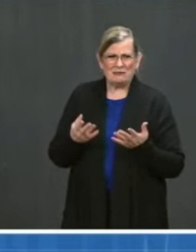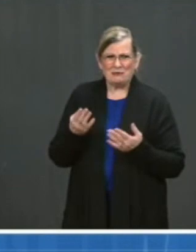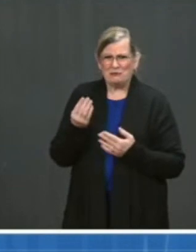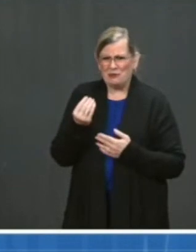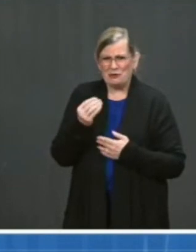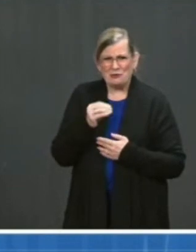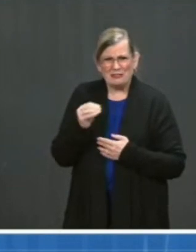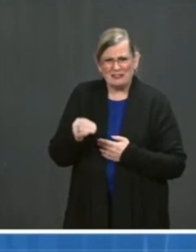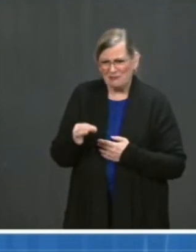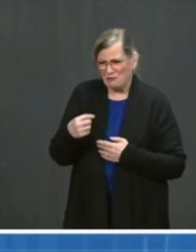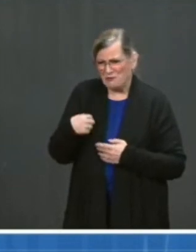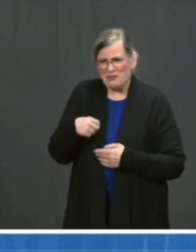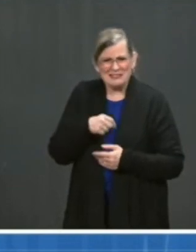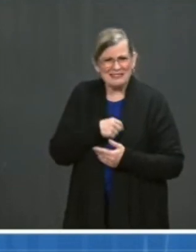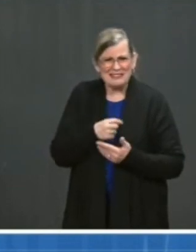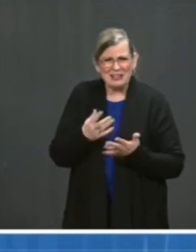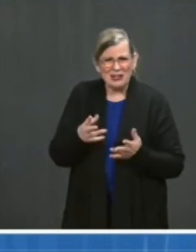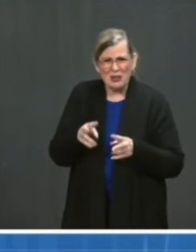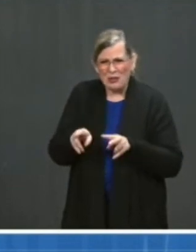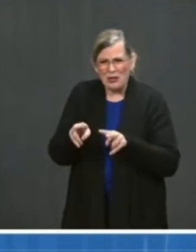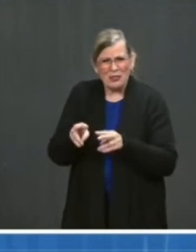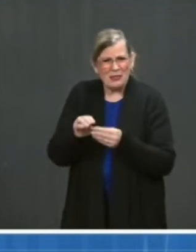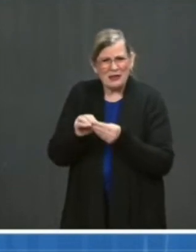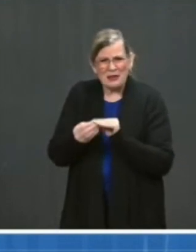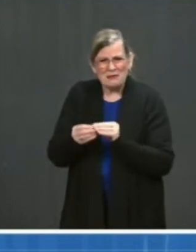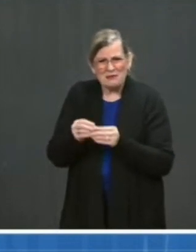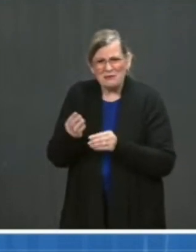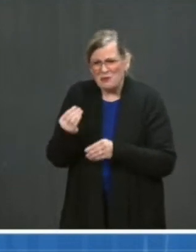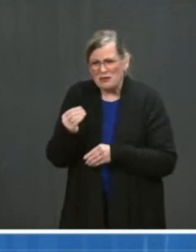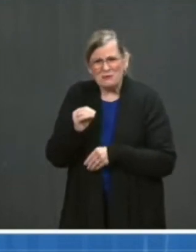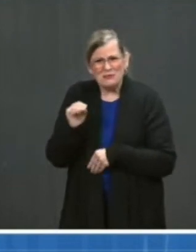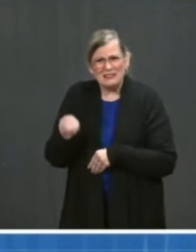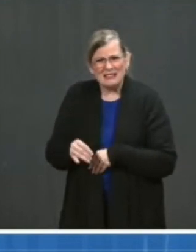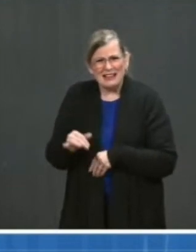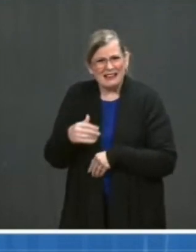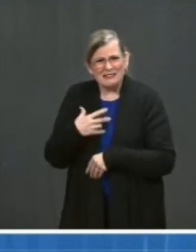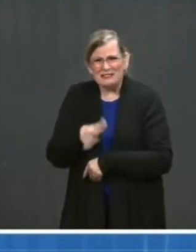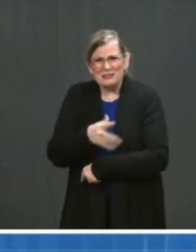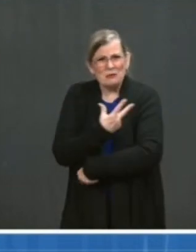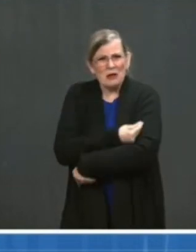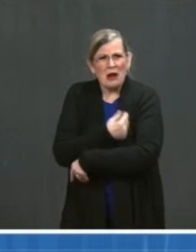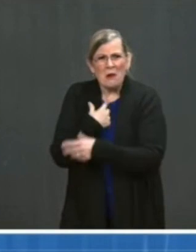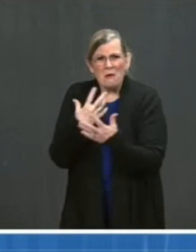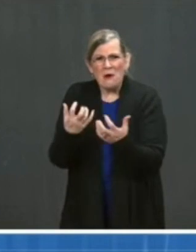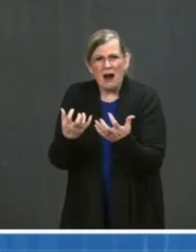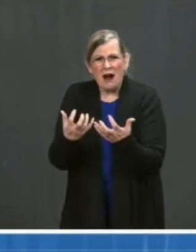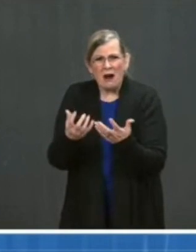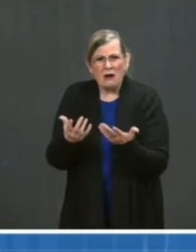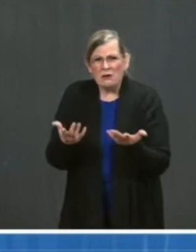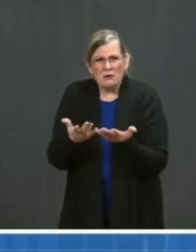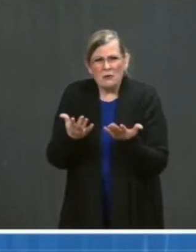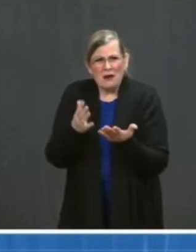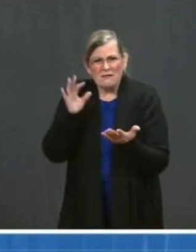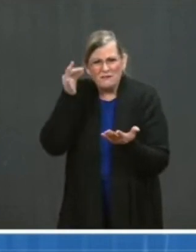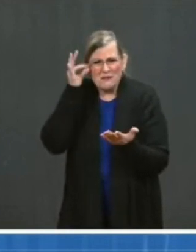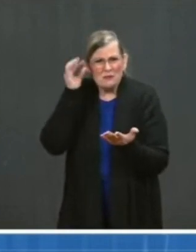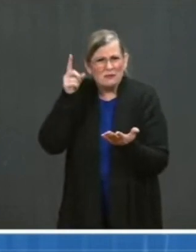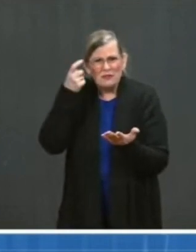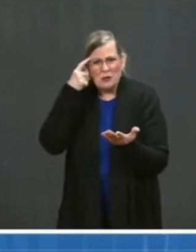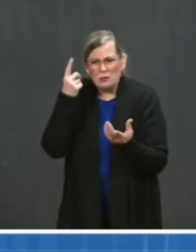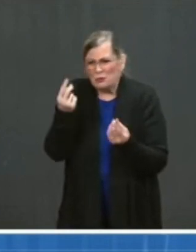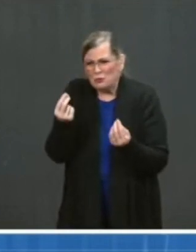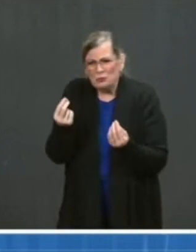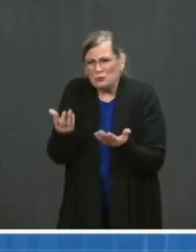checked this morning. And I know there's a huge demand here. I'm wondering, what are you, what is the federal government going to do to